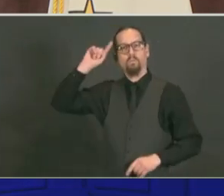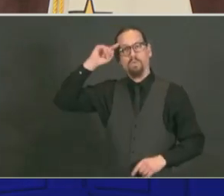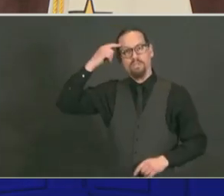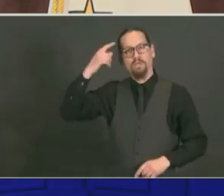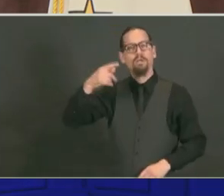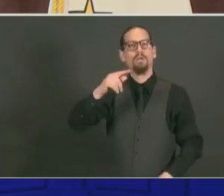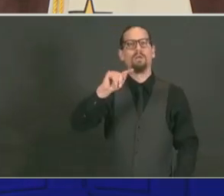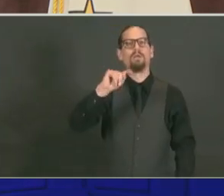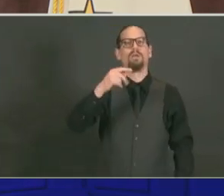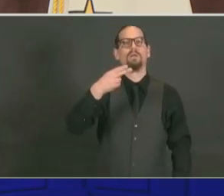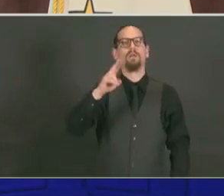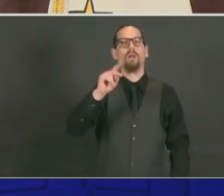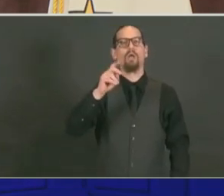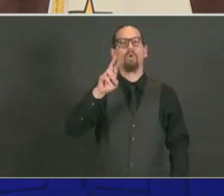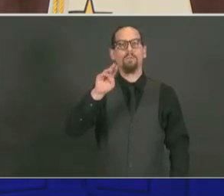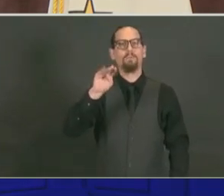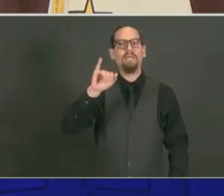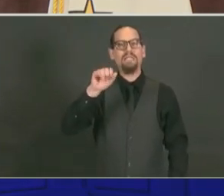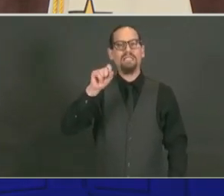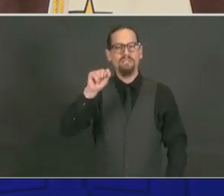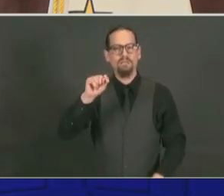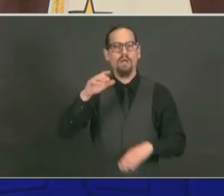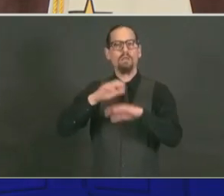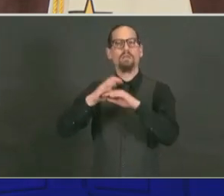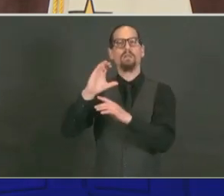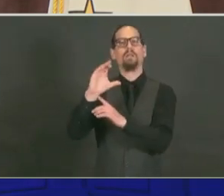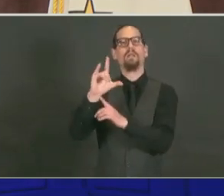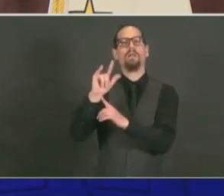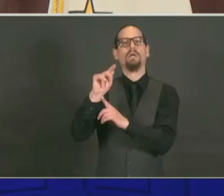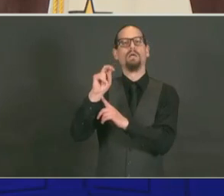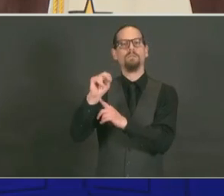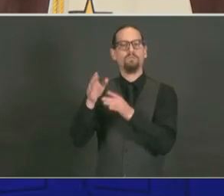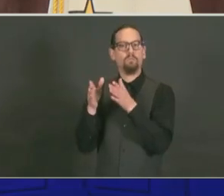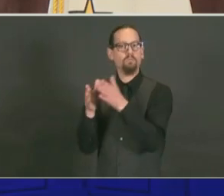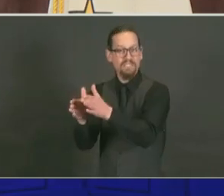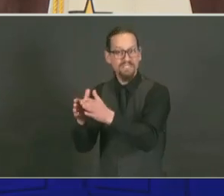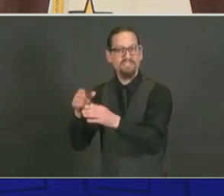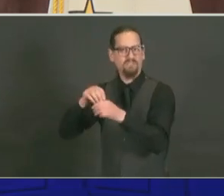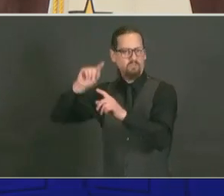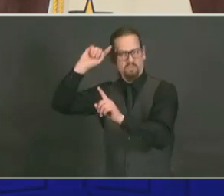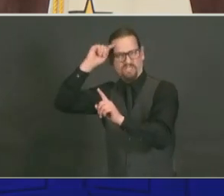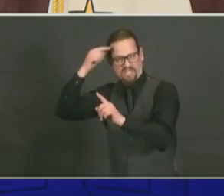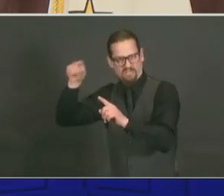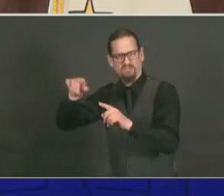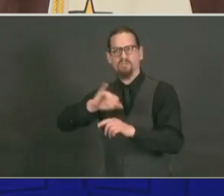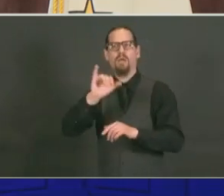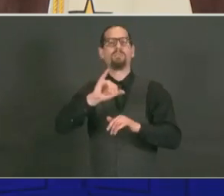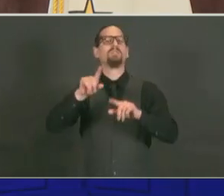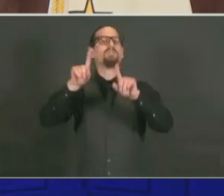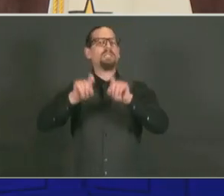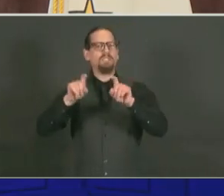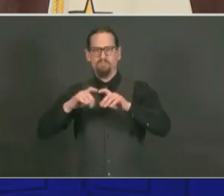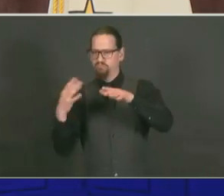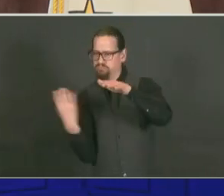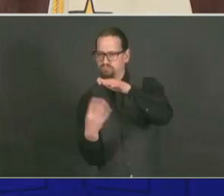testing site is already operating there, but there is space for general public testing now